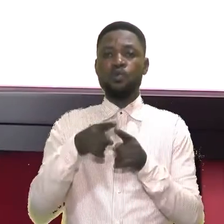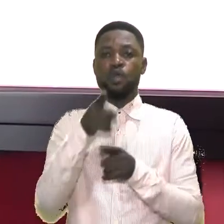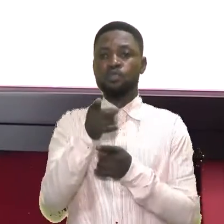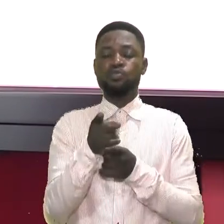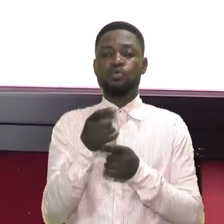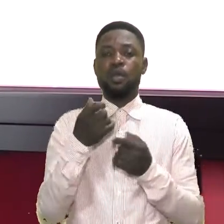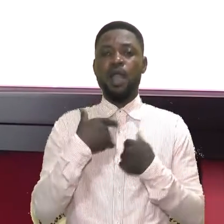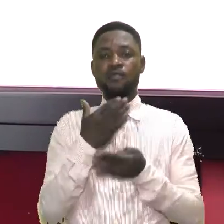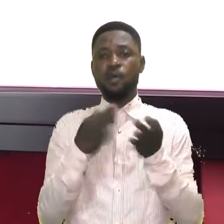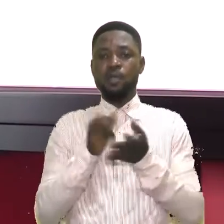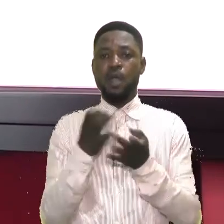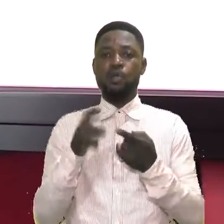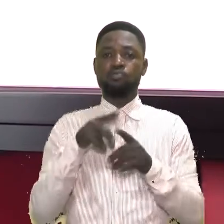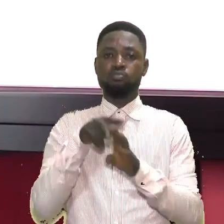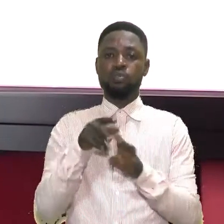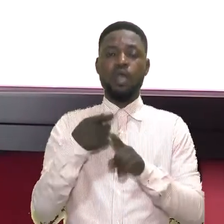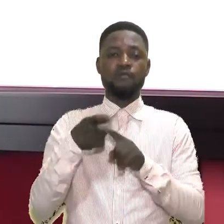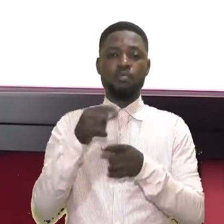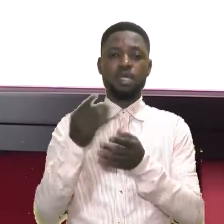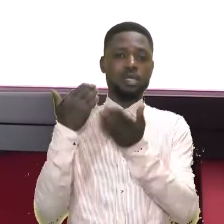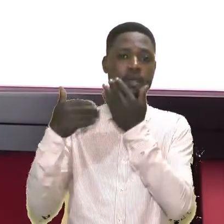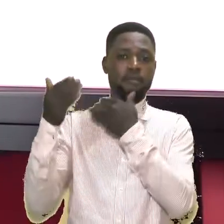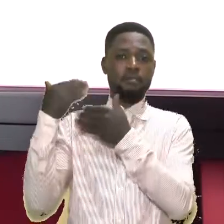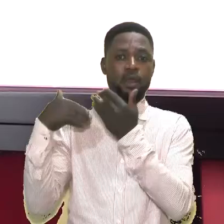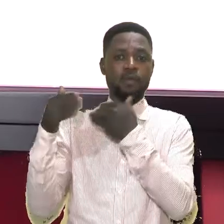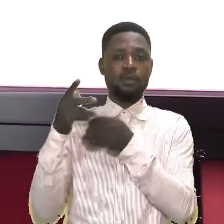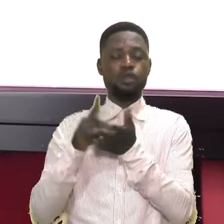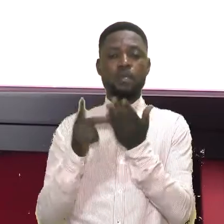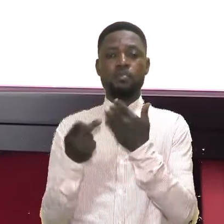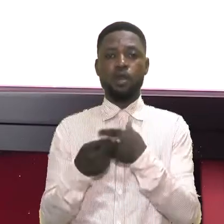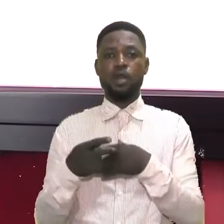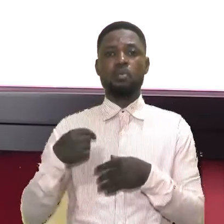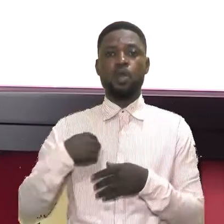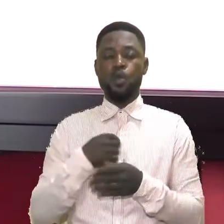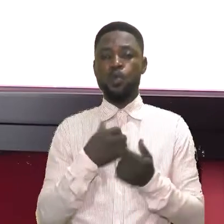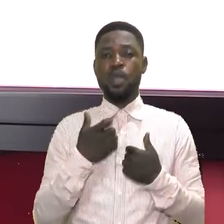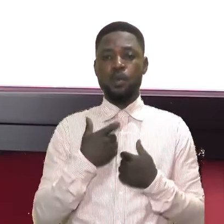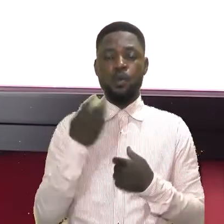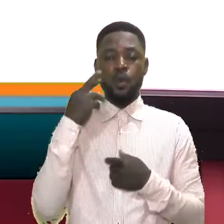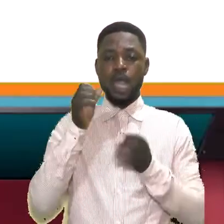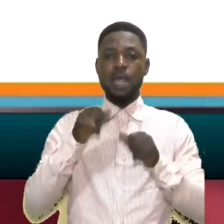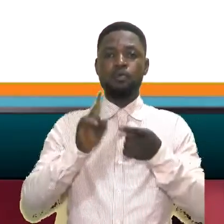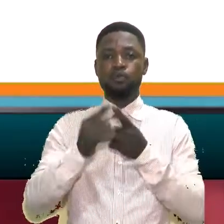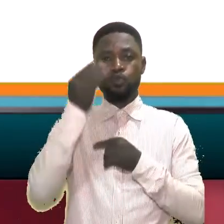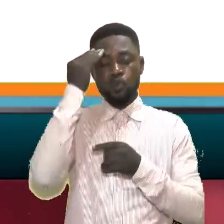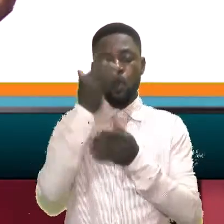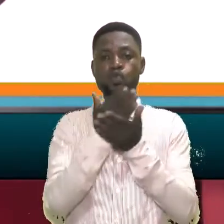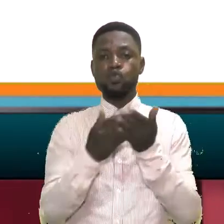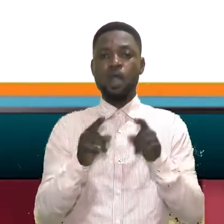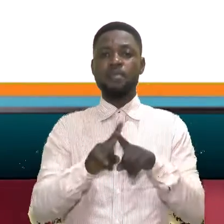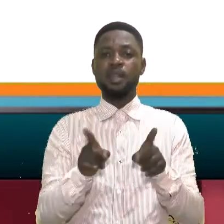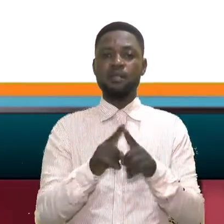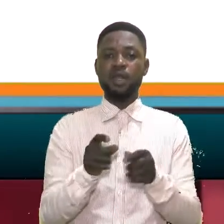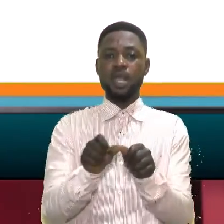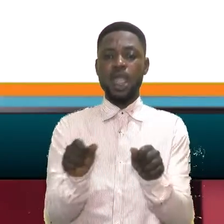anyone trying to groom you? From the previous episodes with you, At any revival, we were able to know about